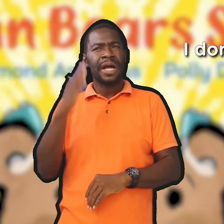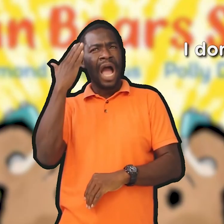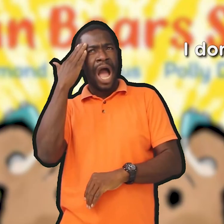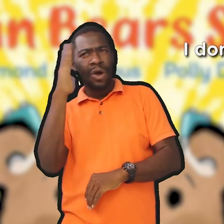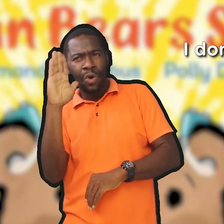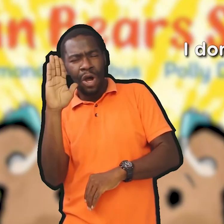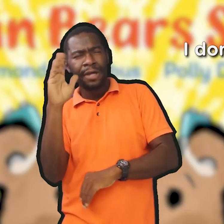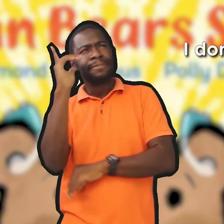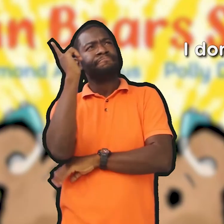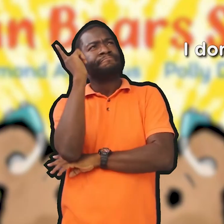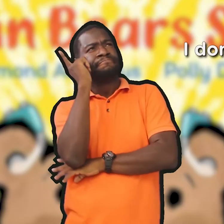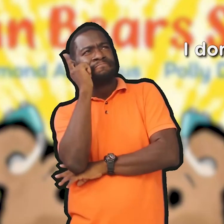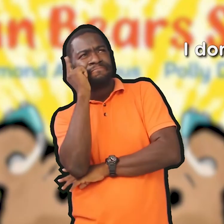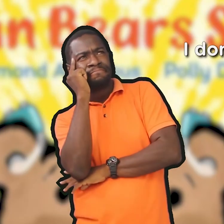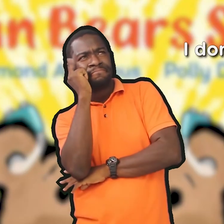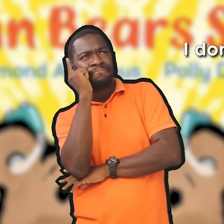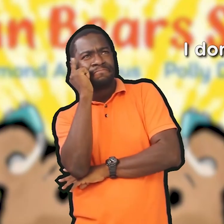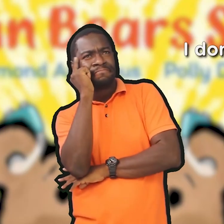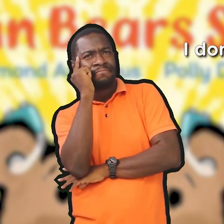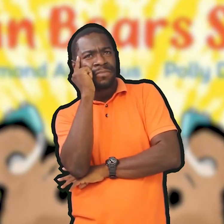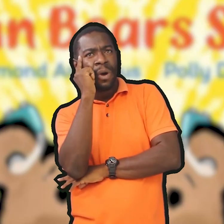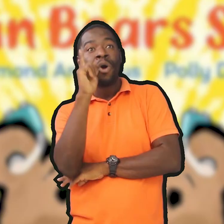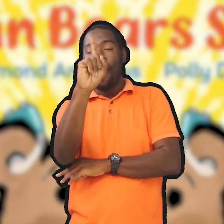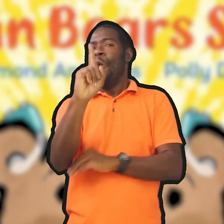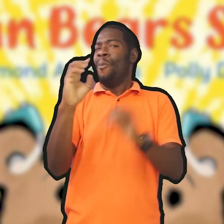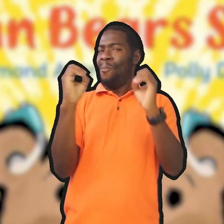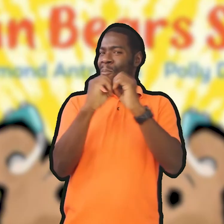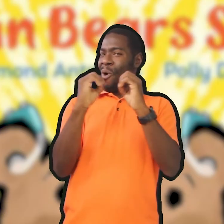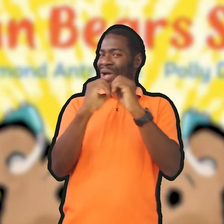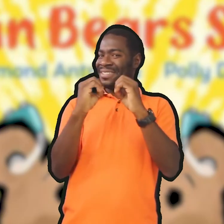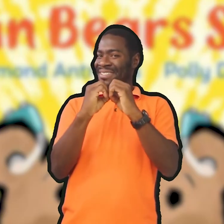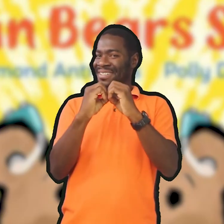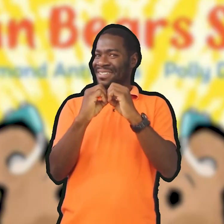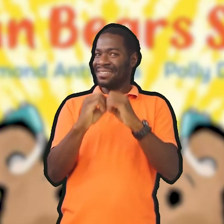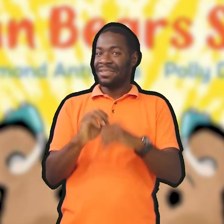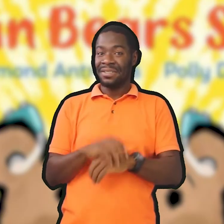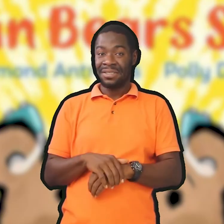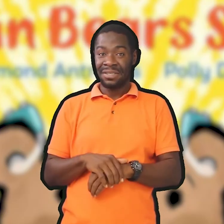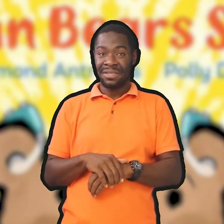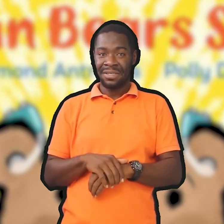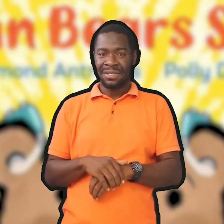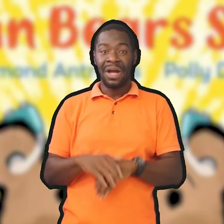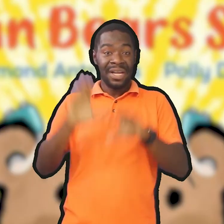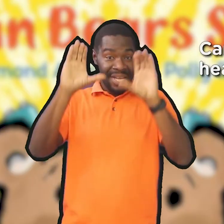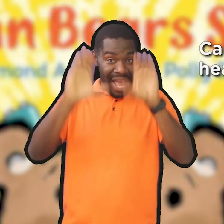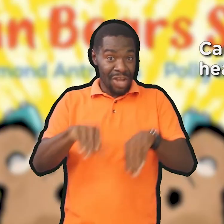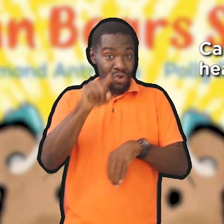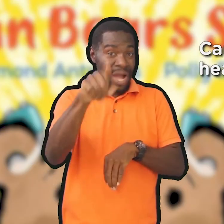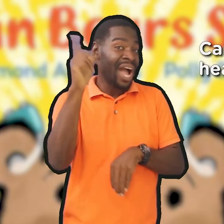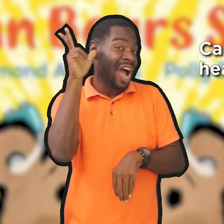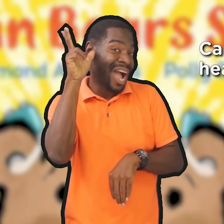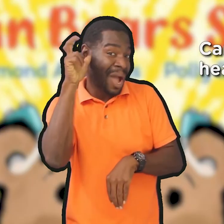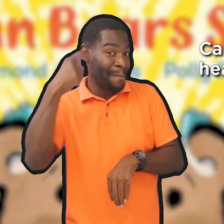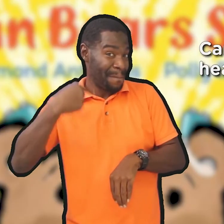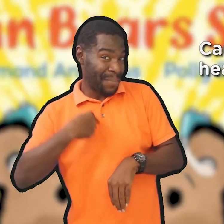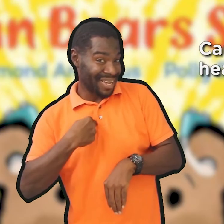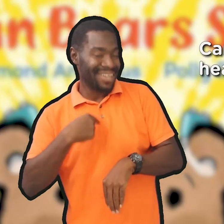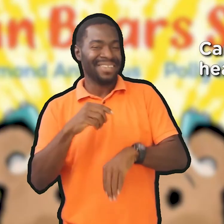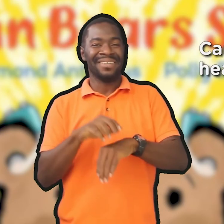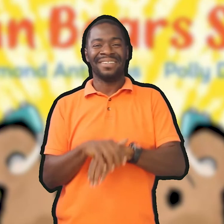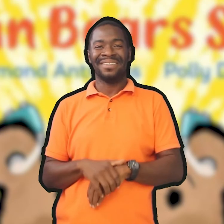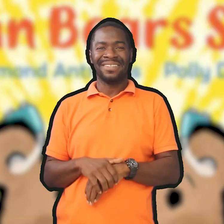I don't know. And here's one more. Can you hear me?